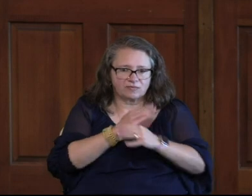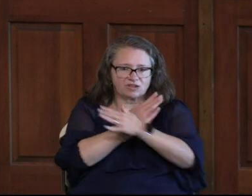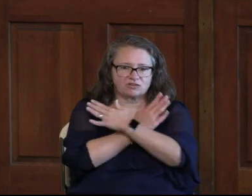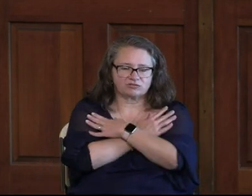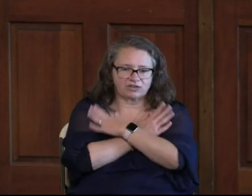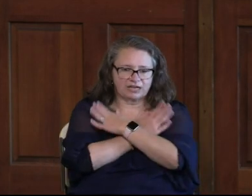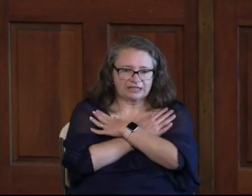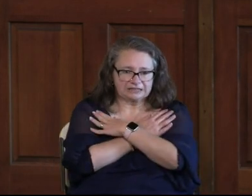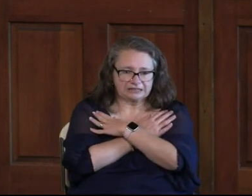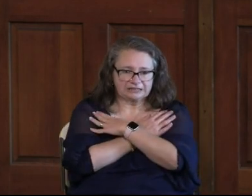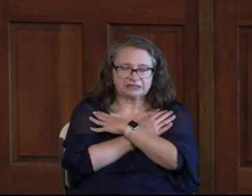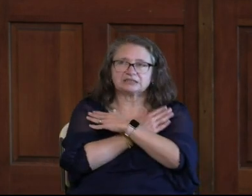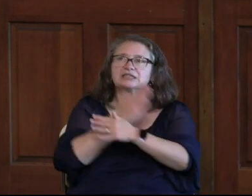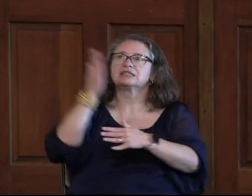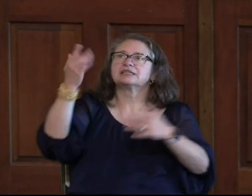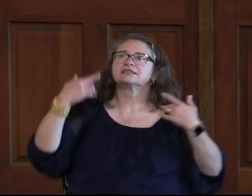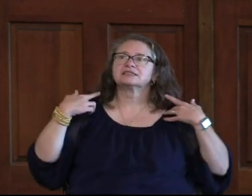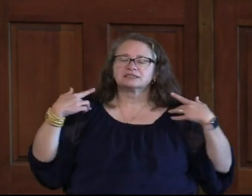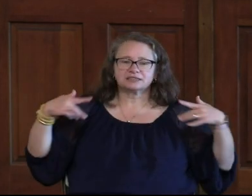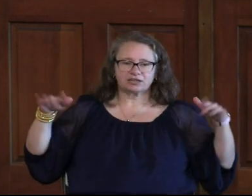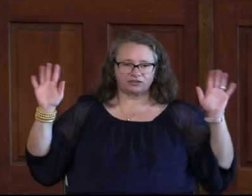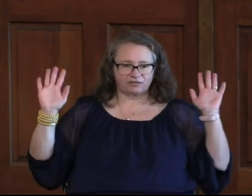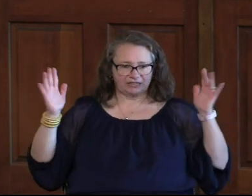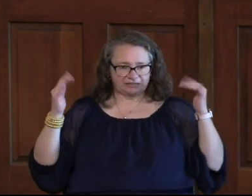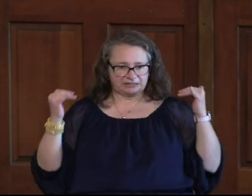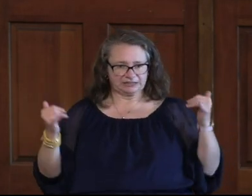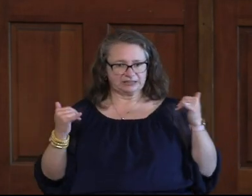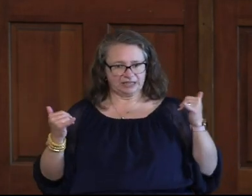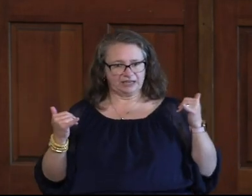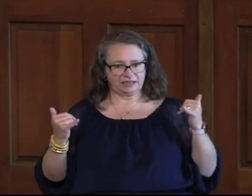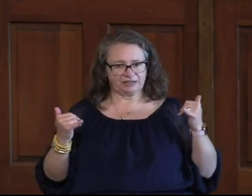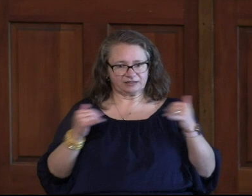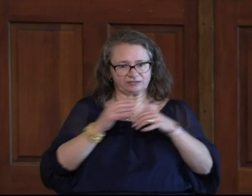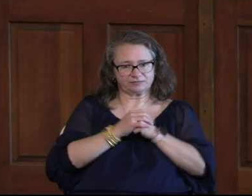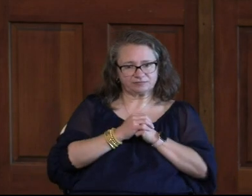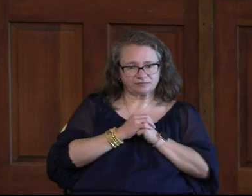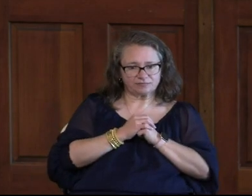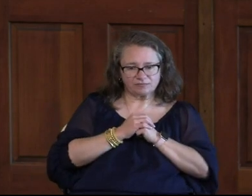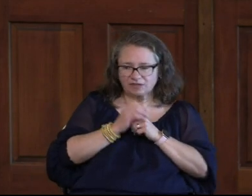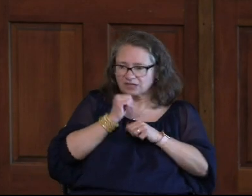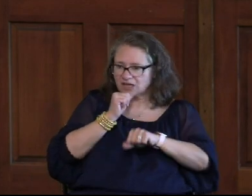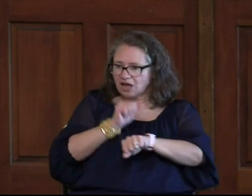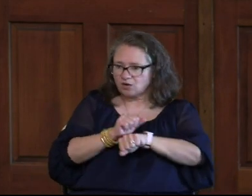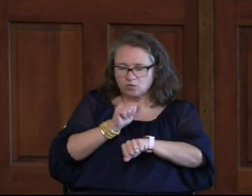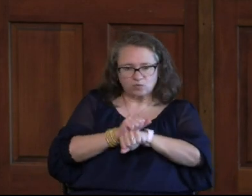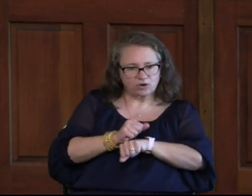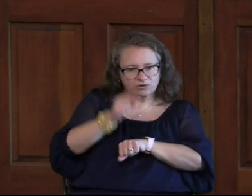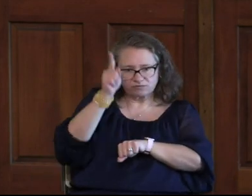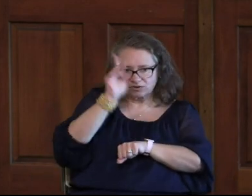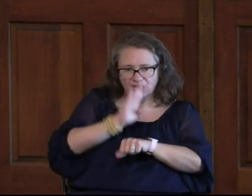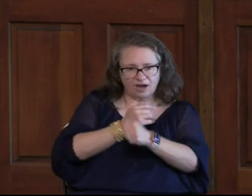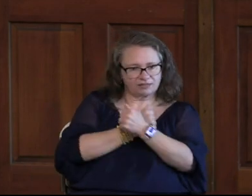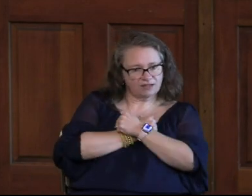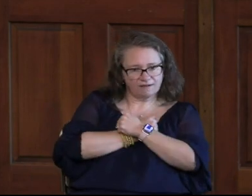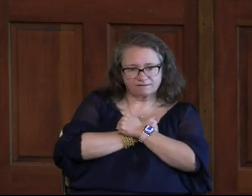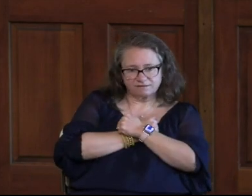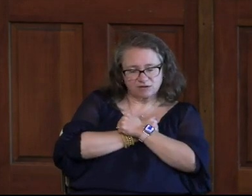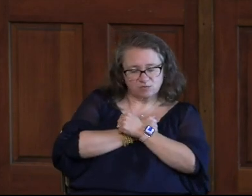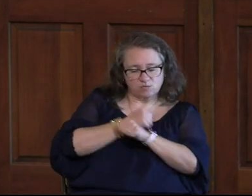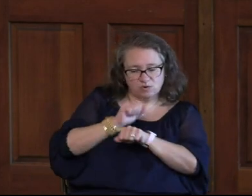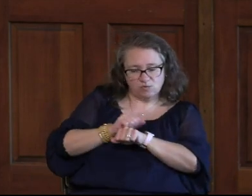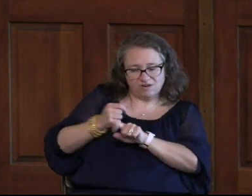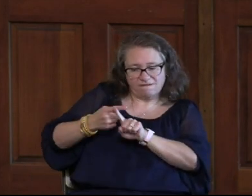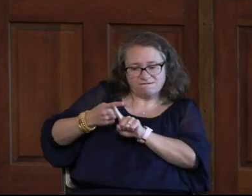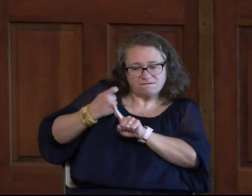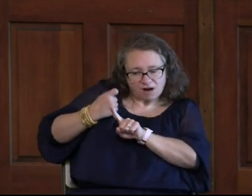Rest in His sacrifice today. You don't work for God's love. We work from